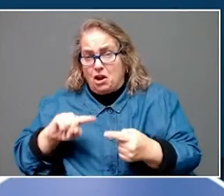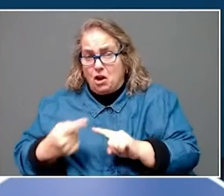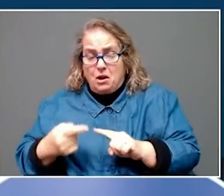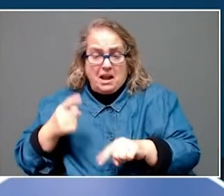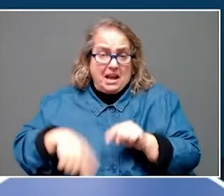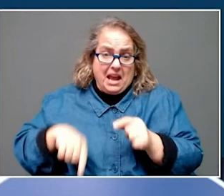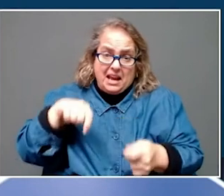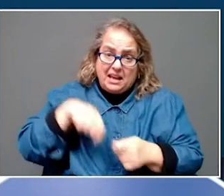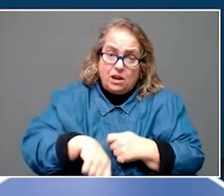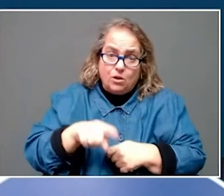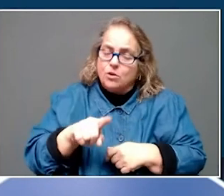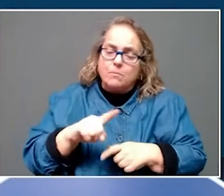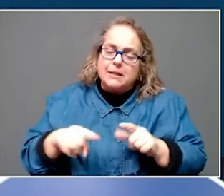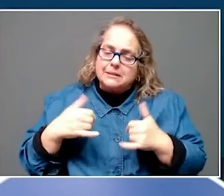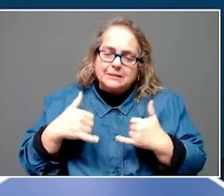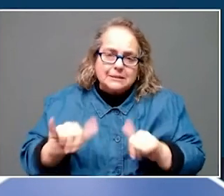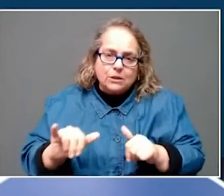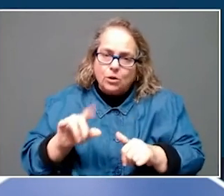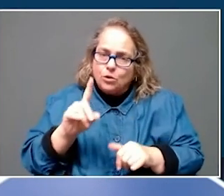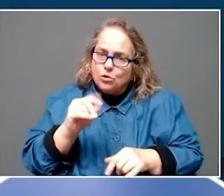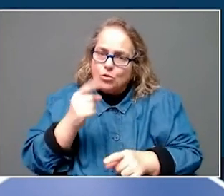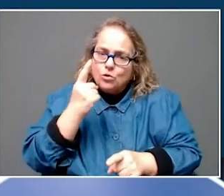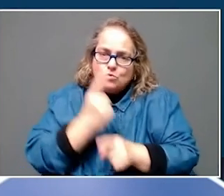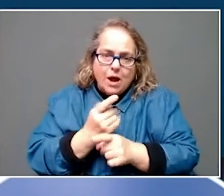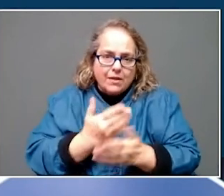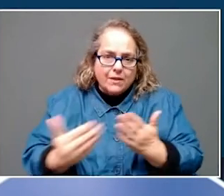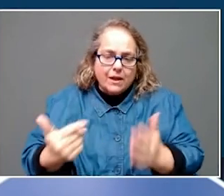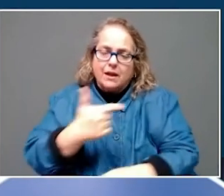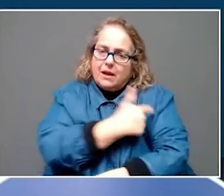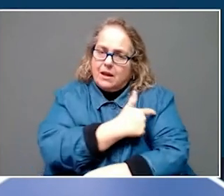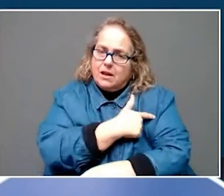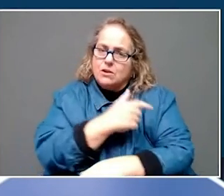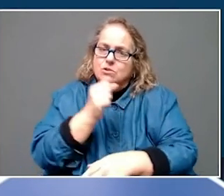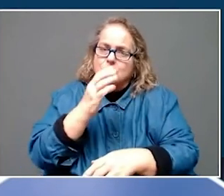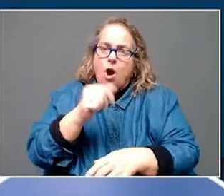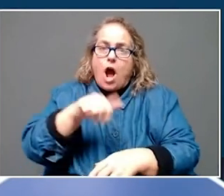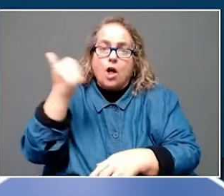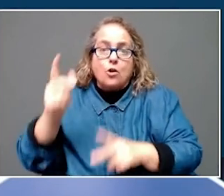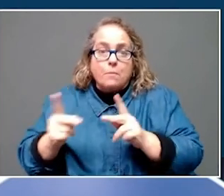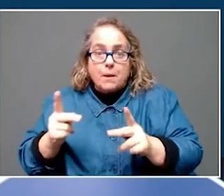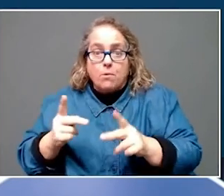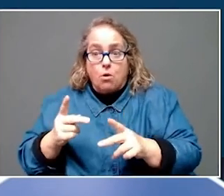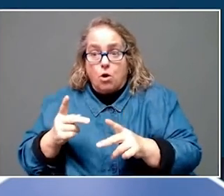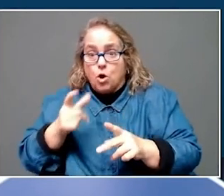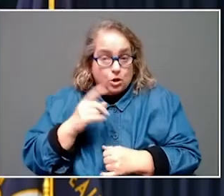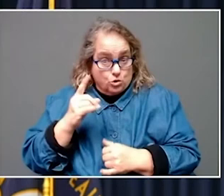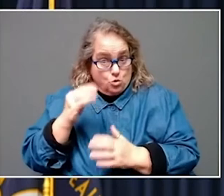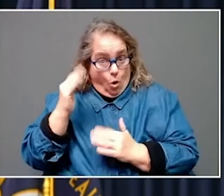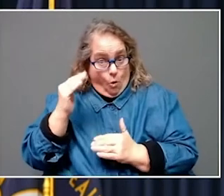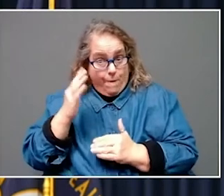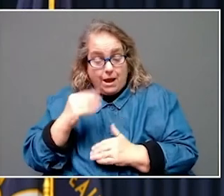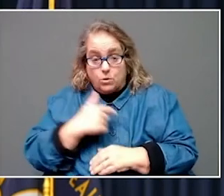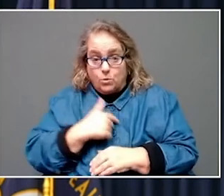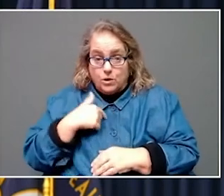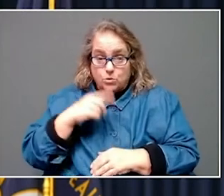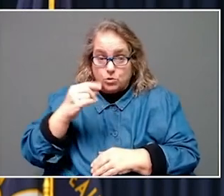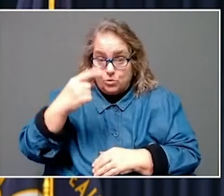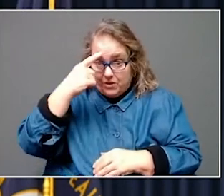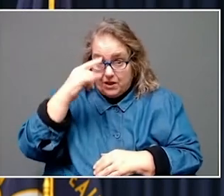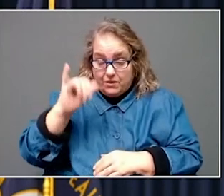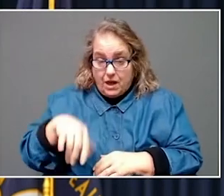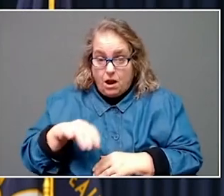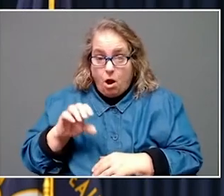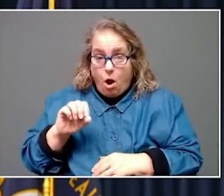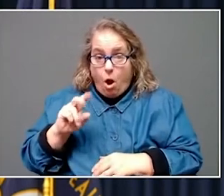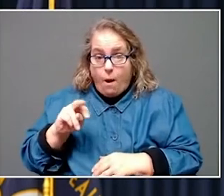please do the right things so that others harmed in different ways can get the care they need. On a more positive note,